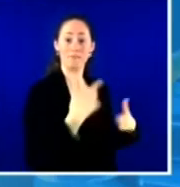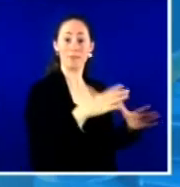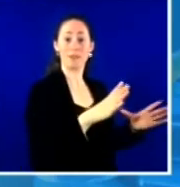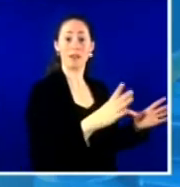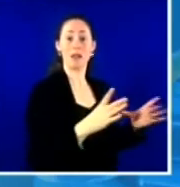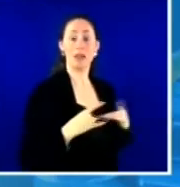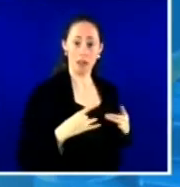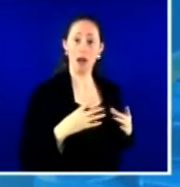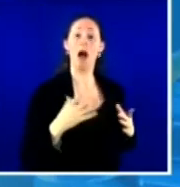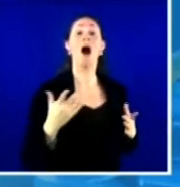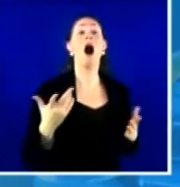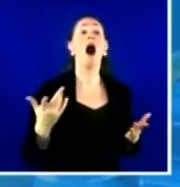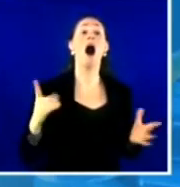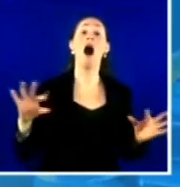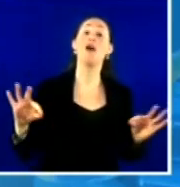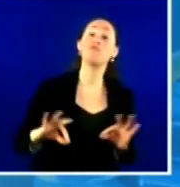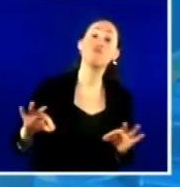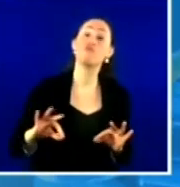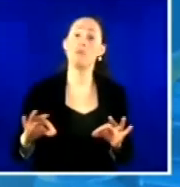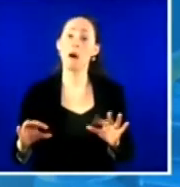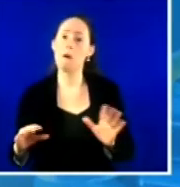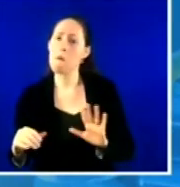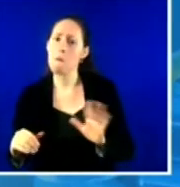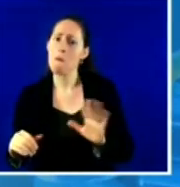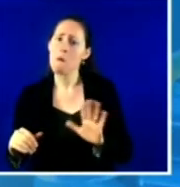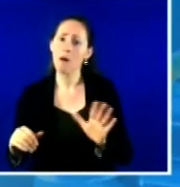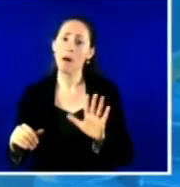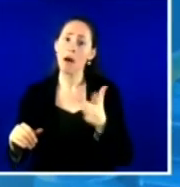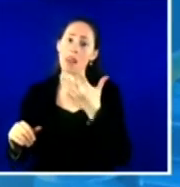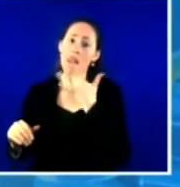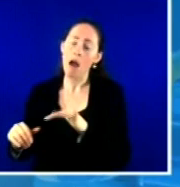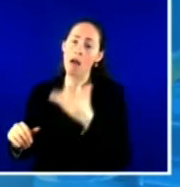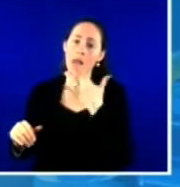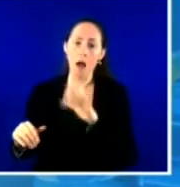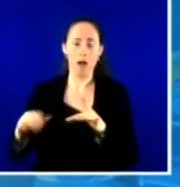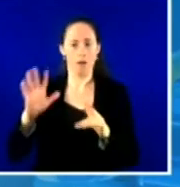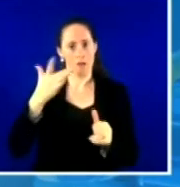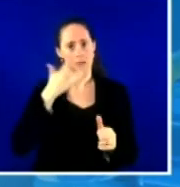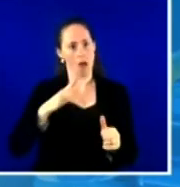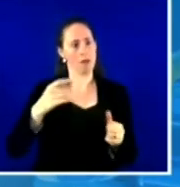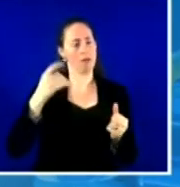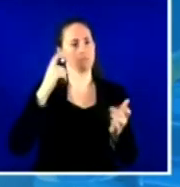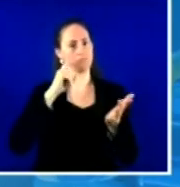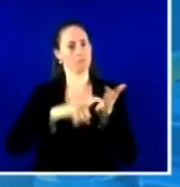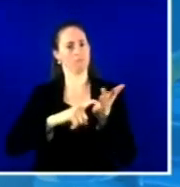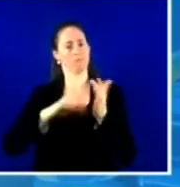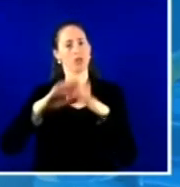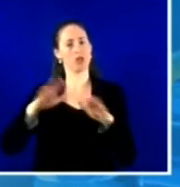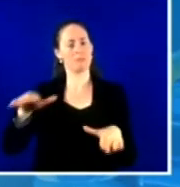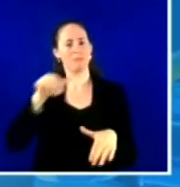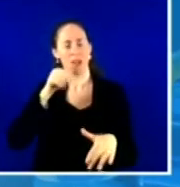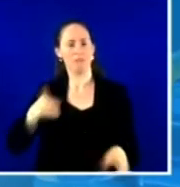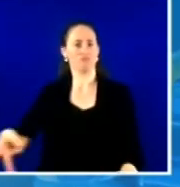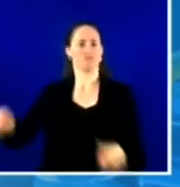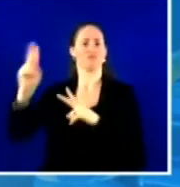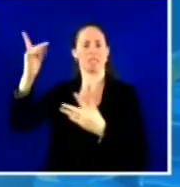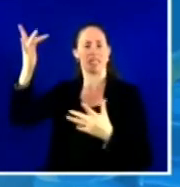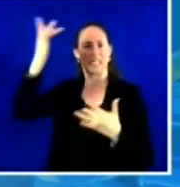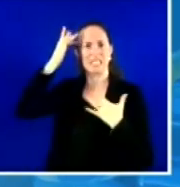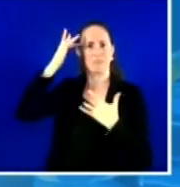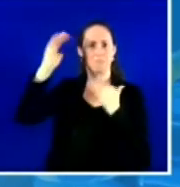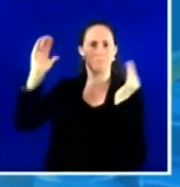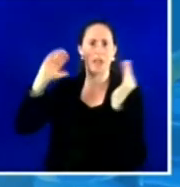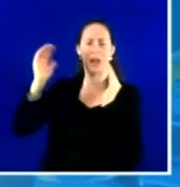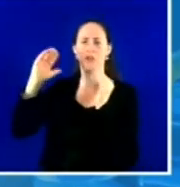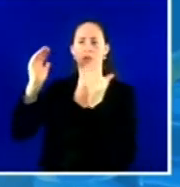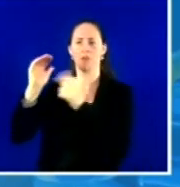that children don't seem to be impacted by the infectious complications of COVID to the same degree as adults, but they are still impacted and